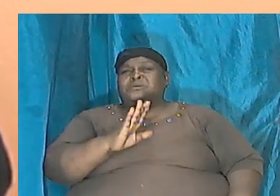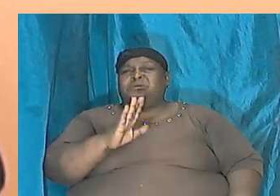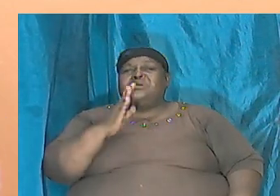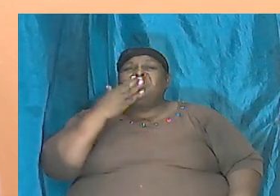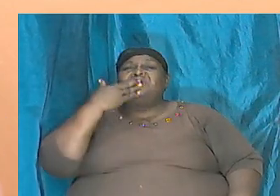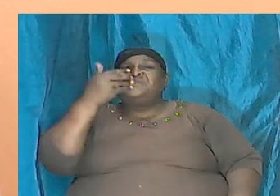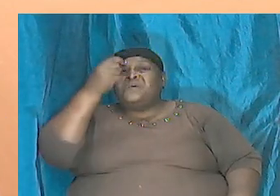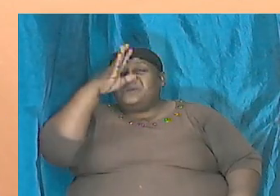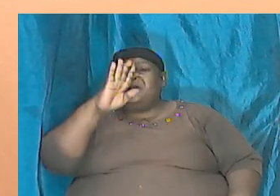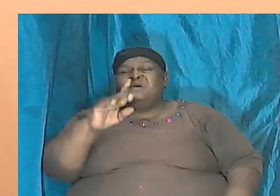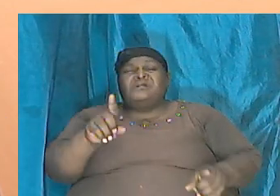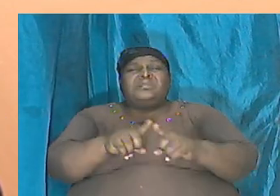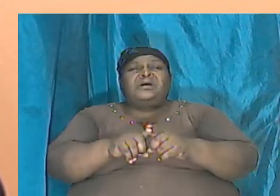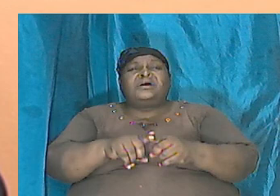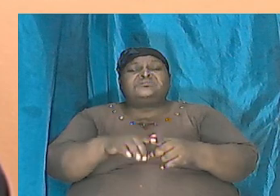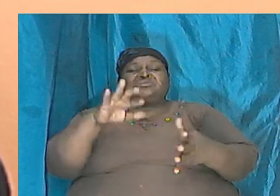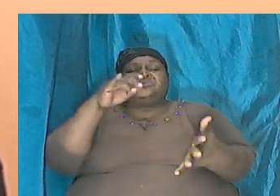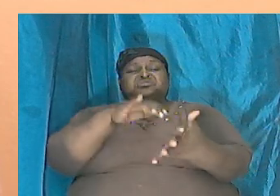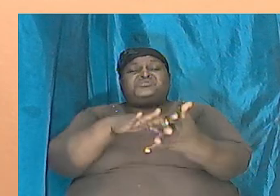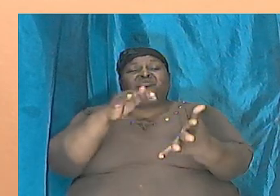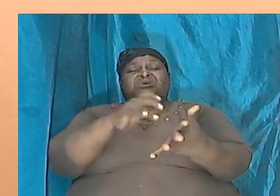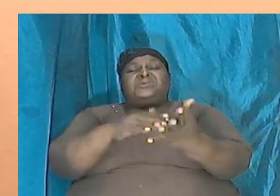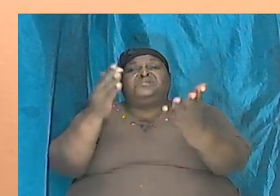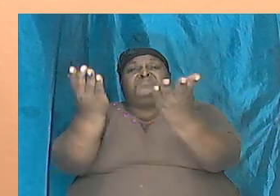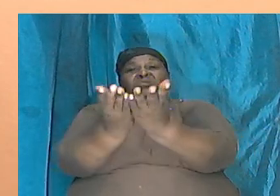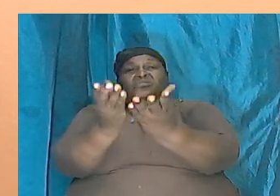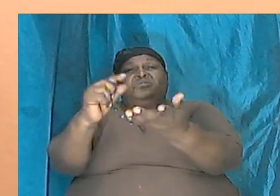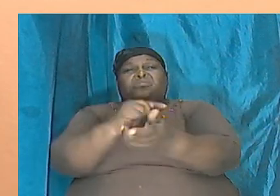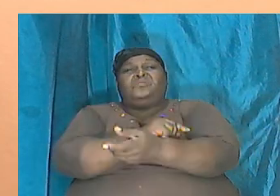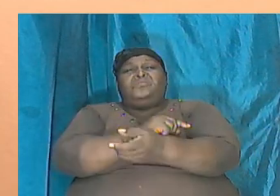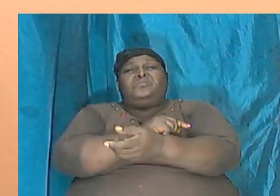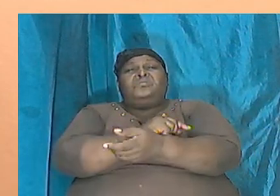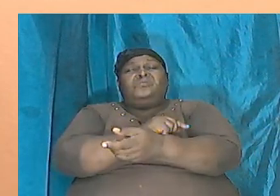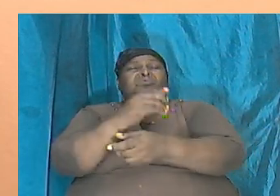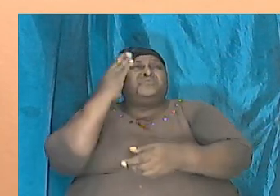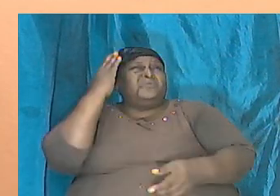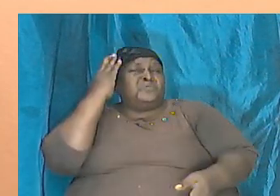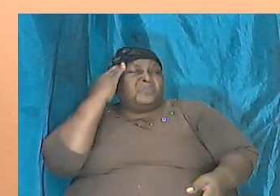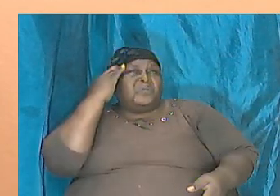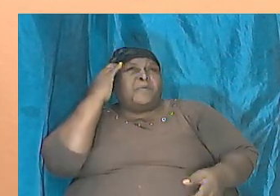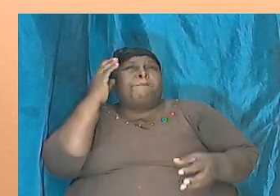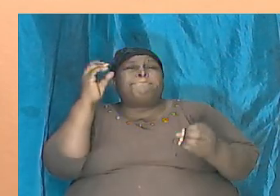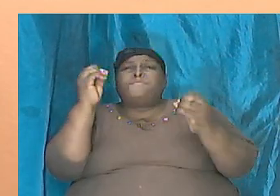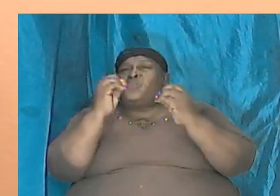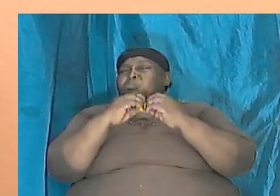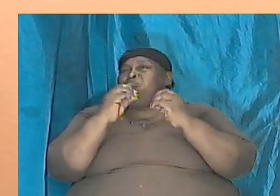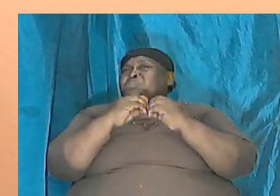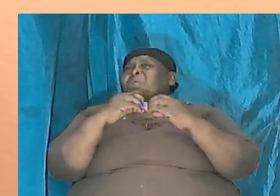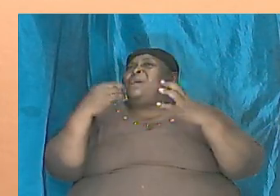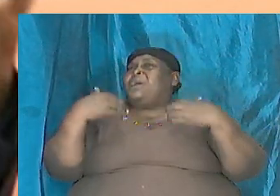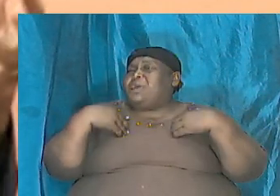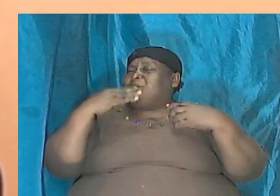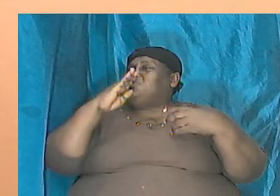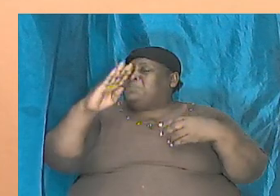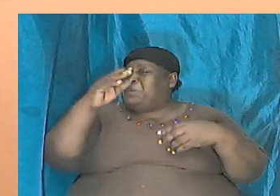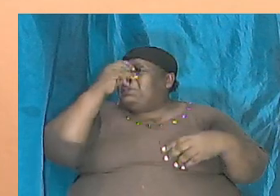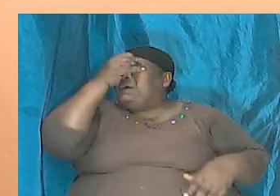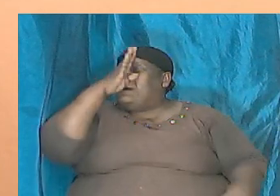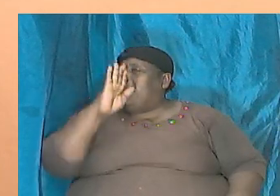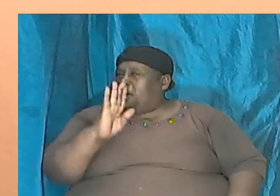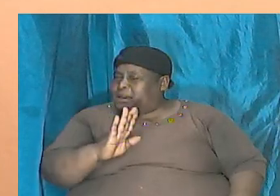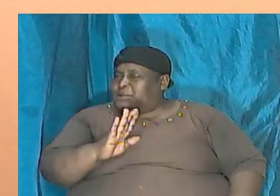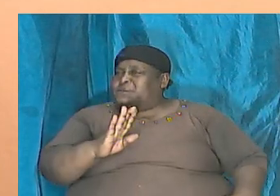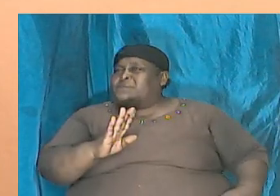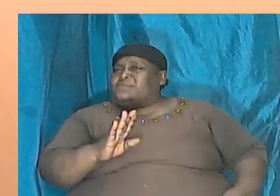go through the book, we realize more and more that there had to be a God. Just look at